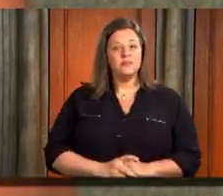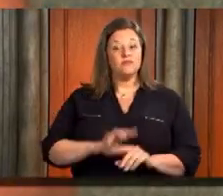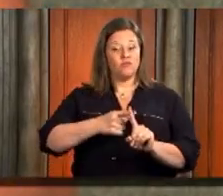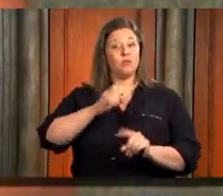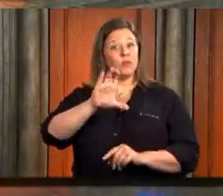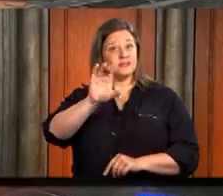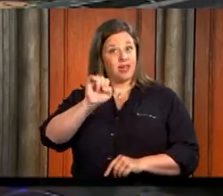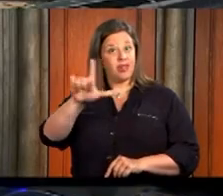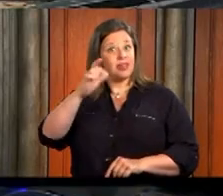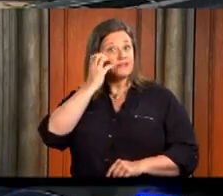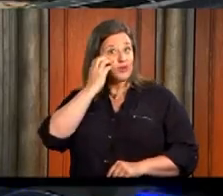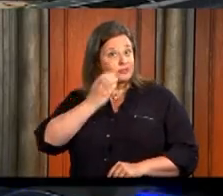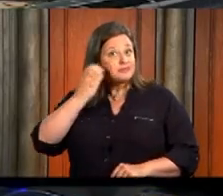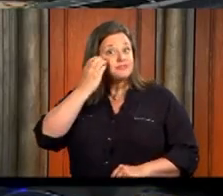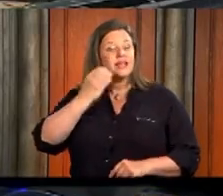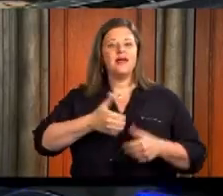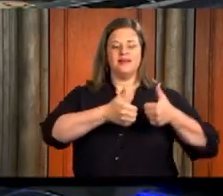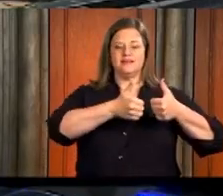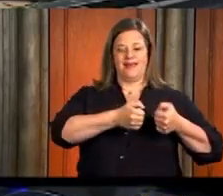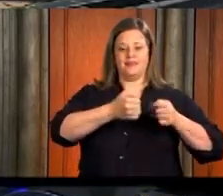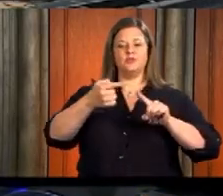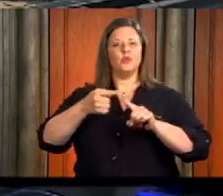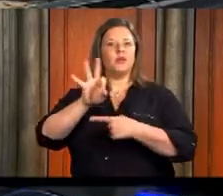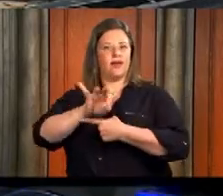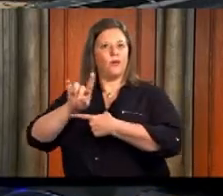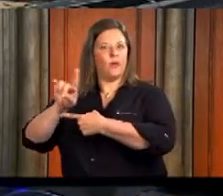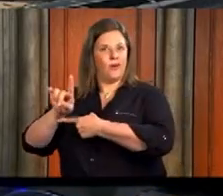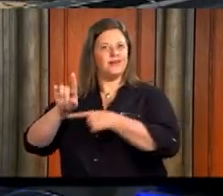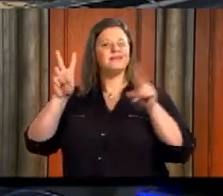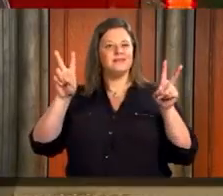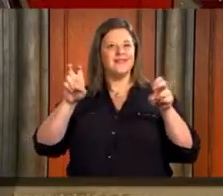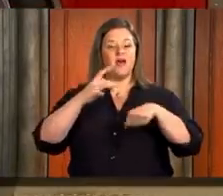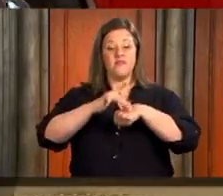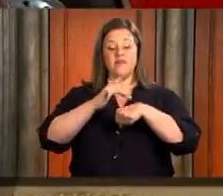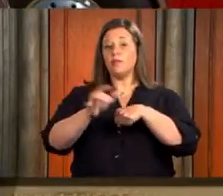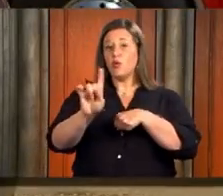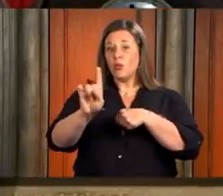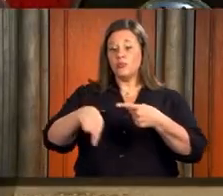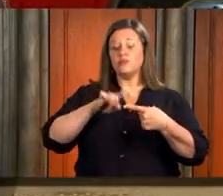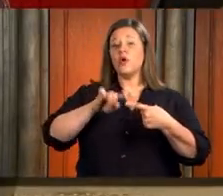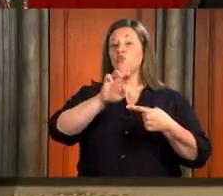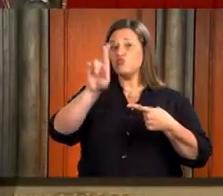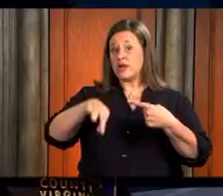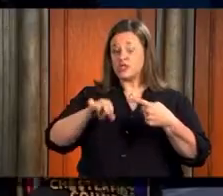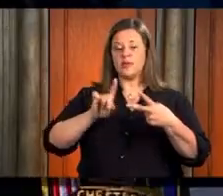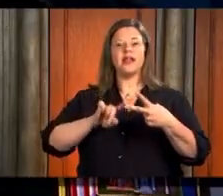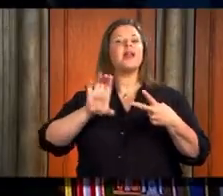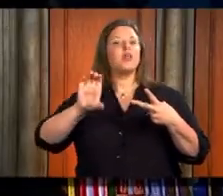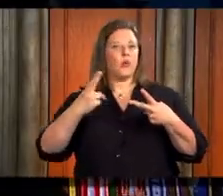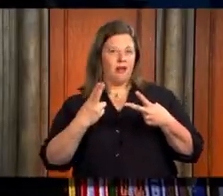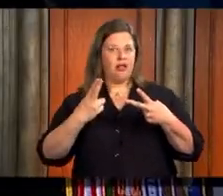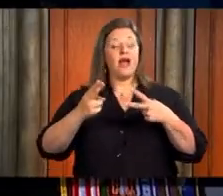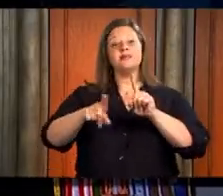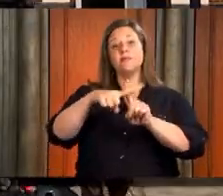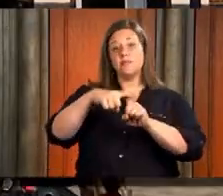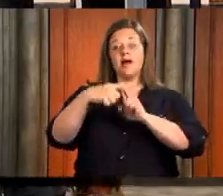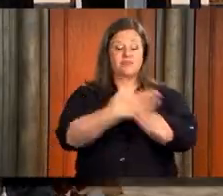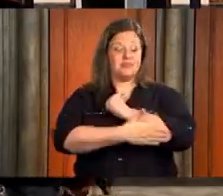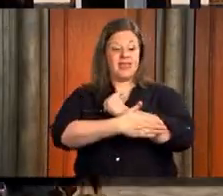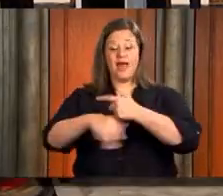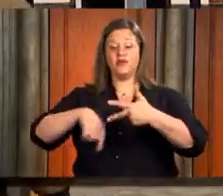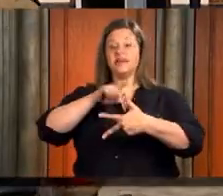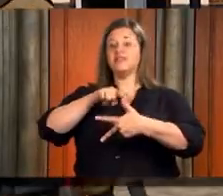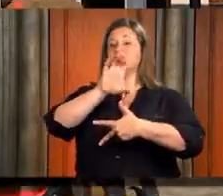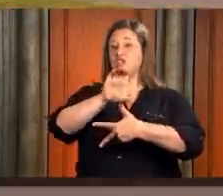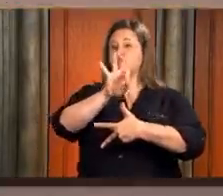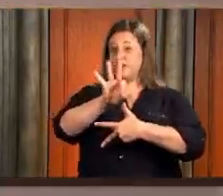-1 from your cell phone. Text to 9-1-1 is available in the cities of Richmond and Colonial Heights and the counties of Chesterfield,